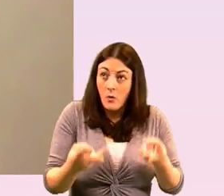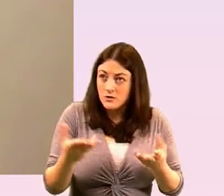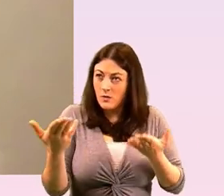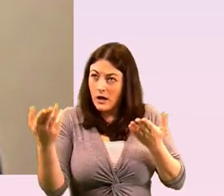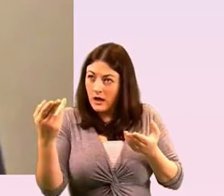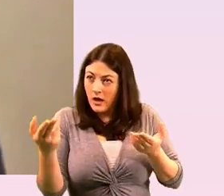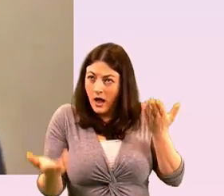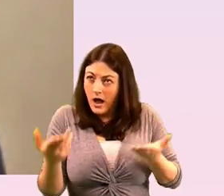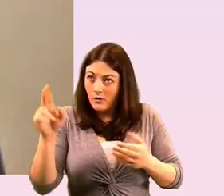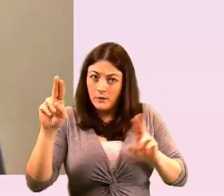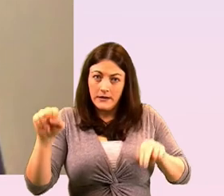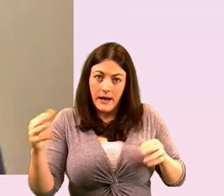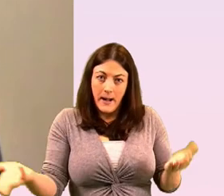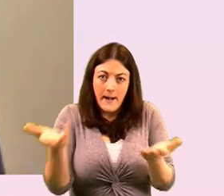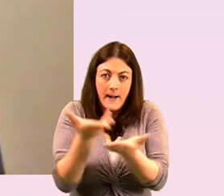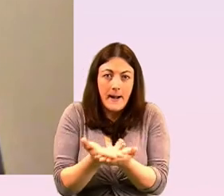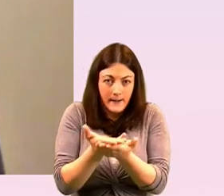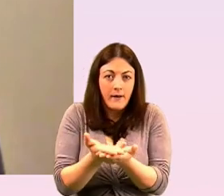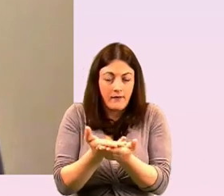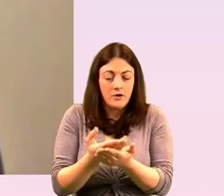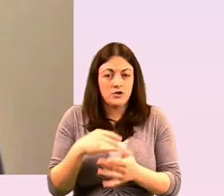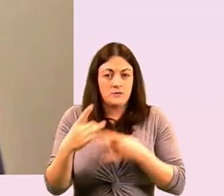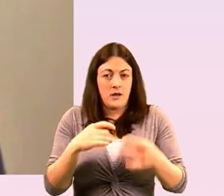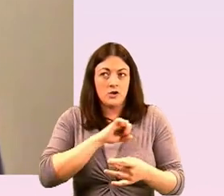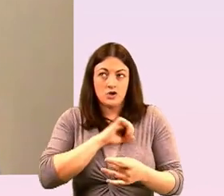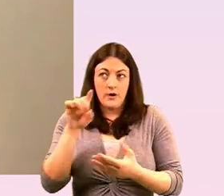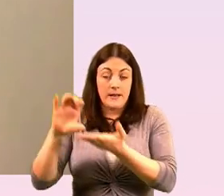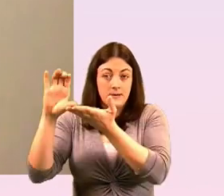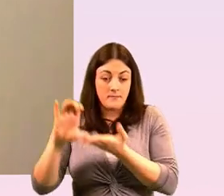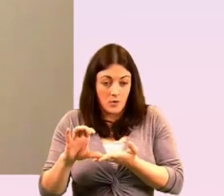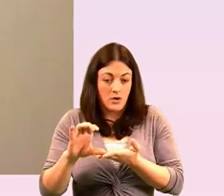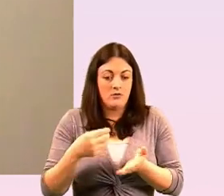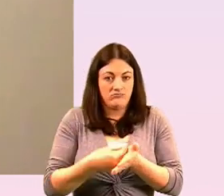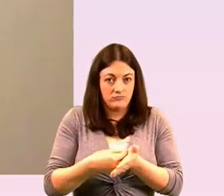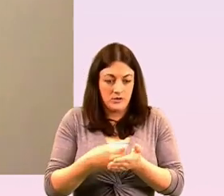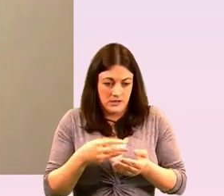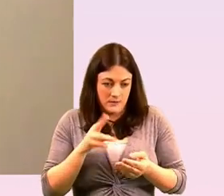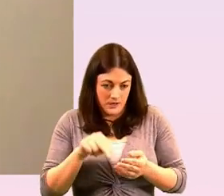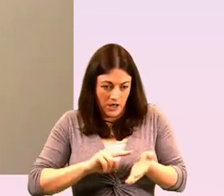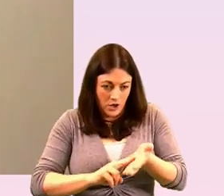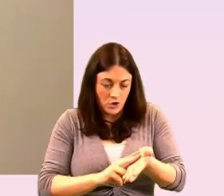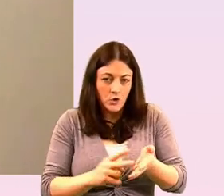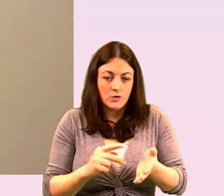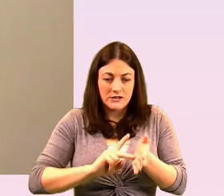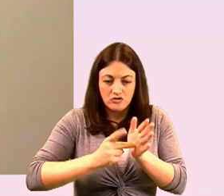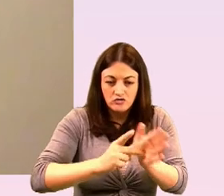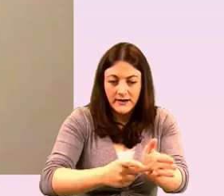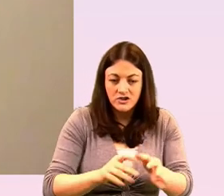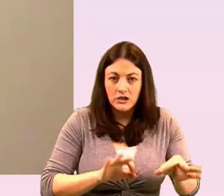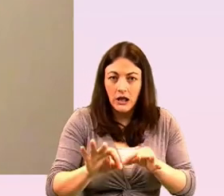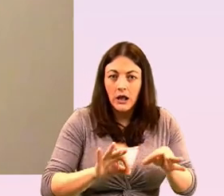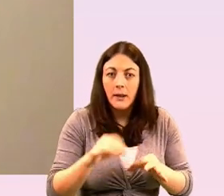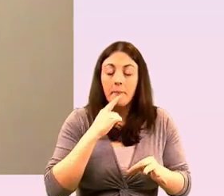allow the money to be um uh strategic in a transparent way and so it's it's a process for